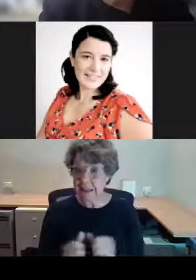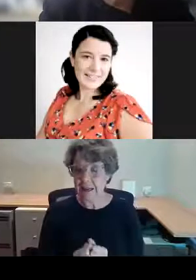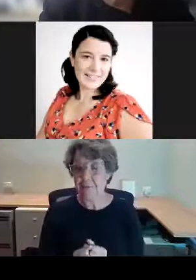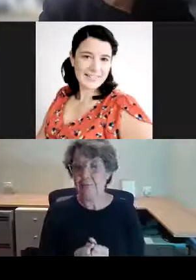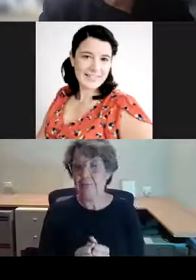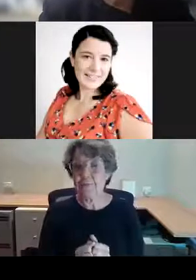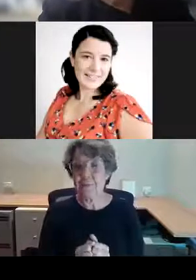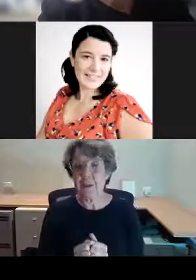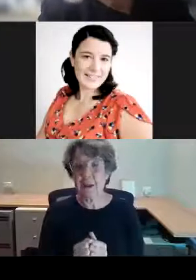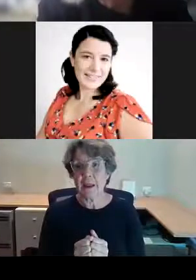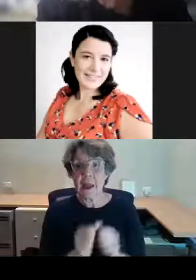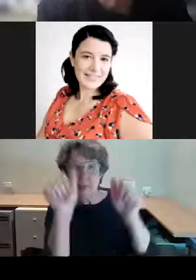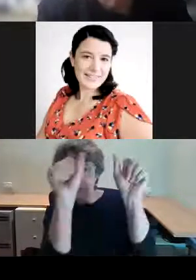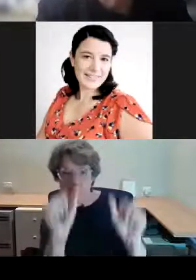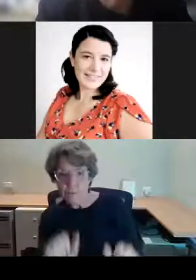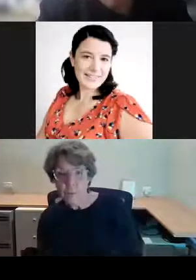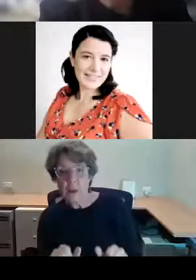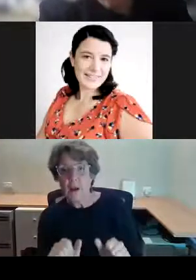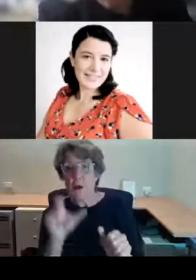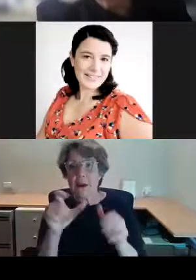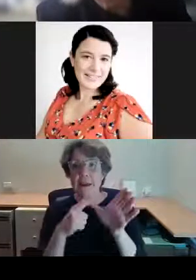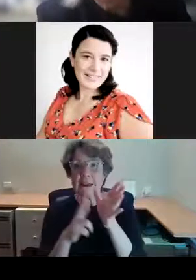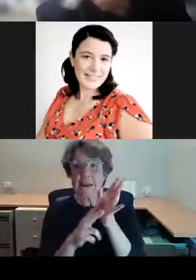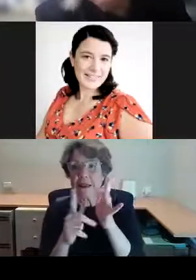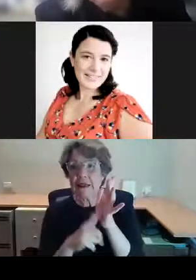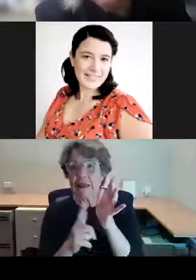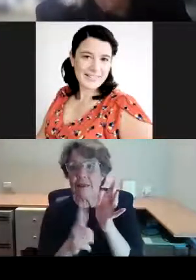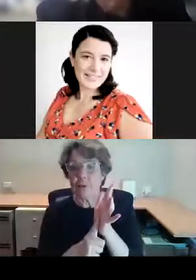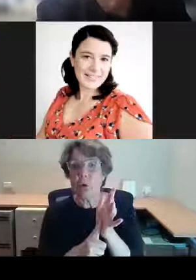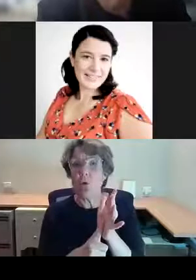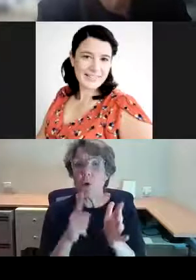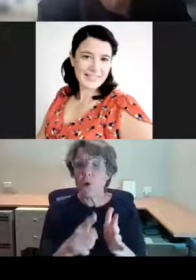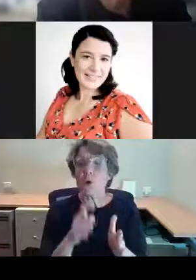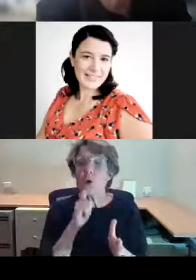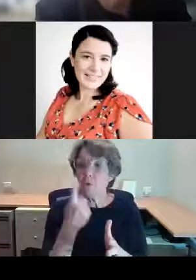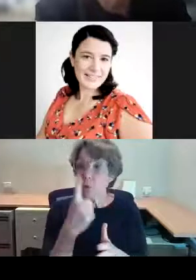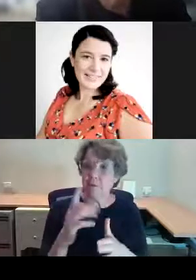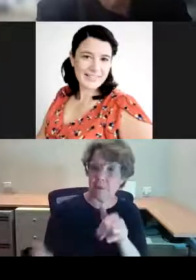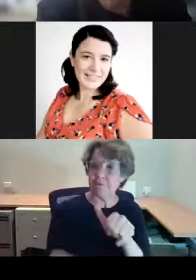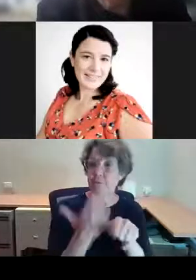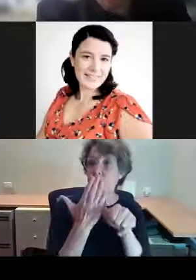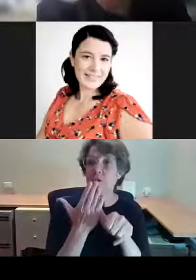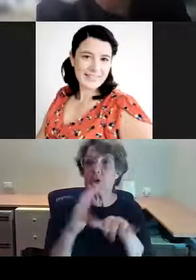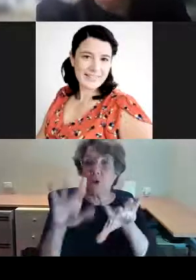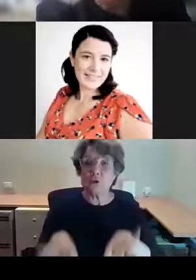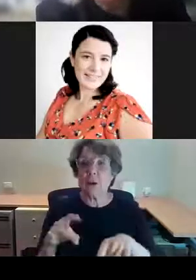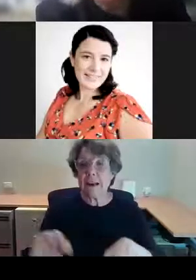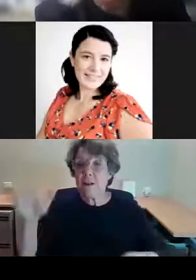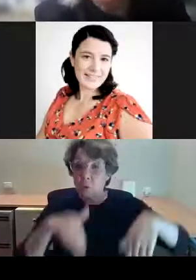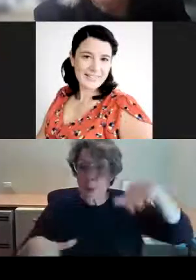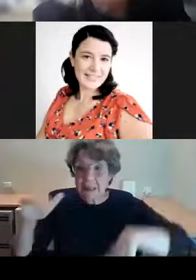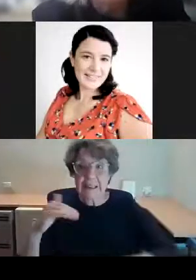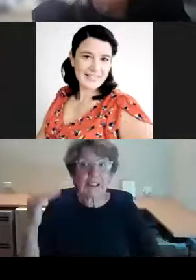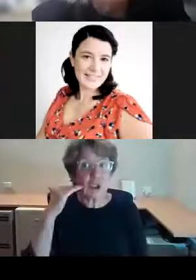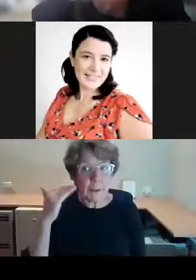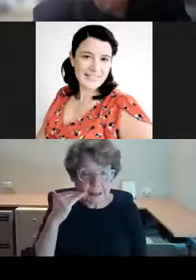Percy Cavill, who was one of Australia's first swimming champions. And the plaster models were shipped